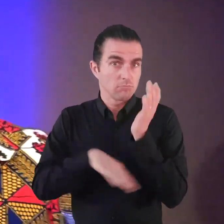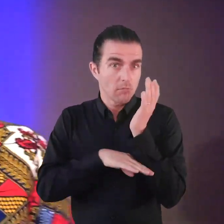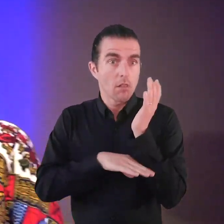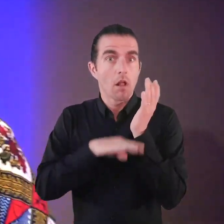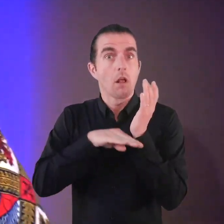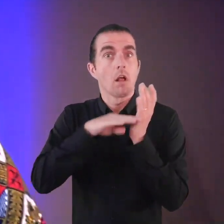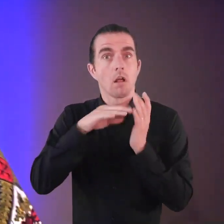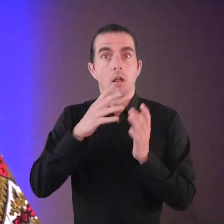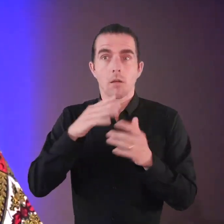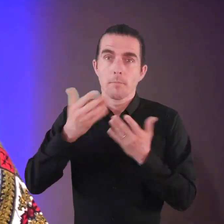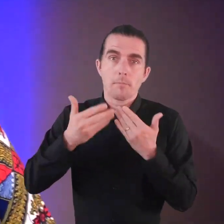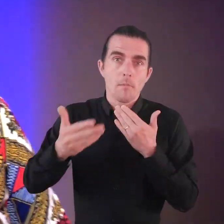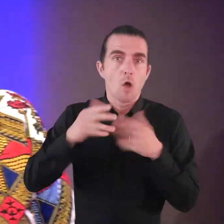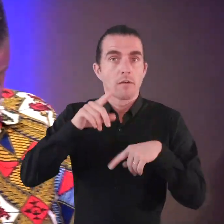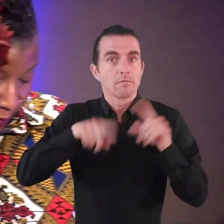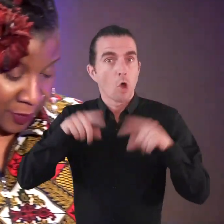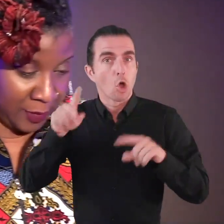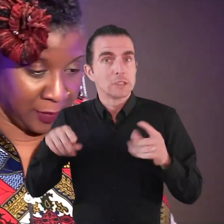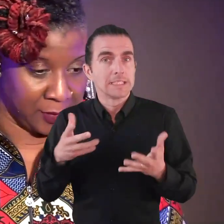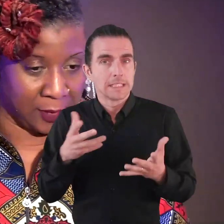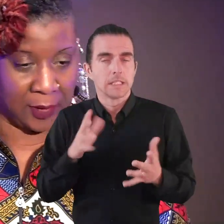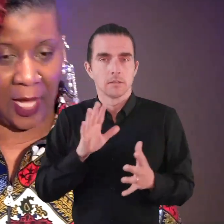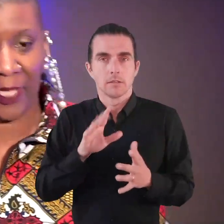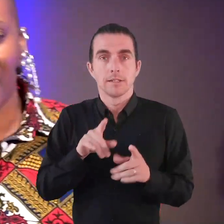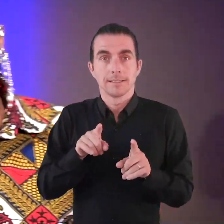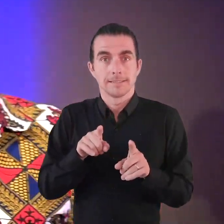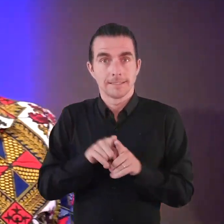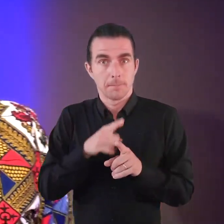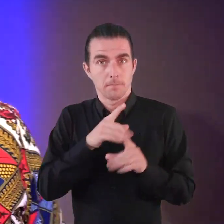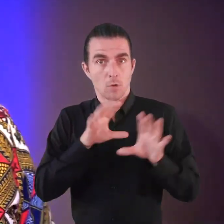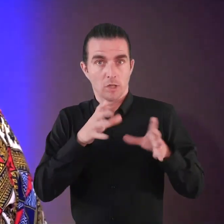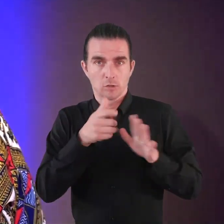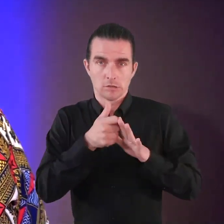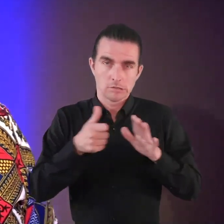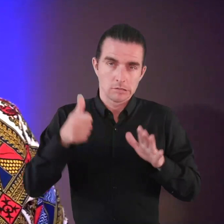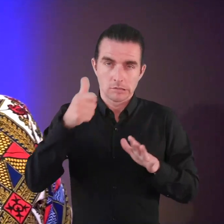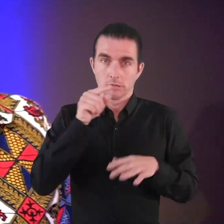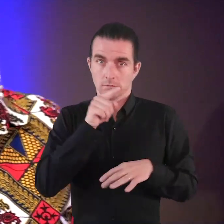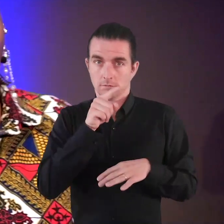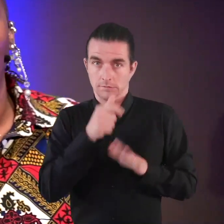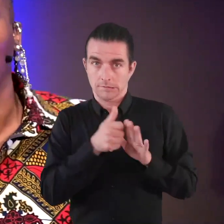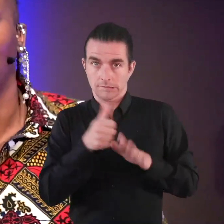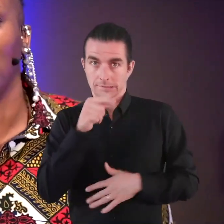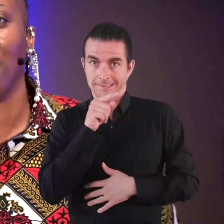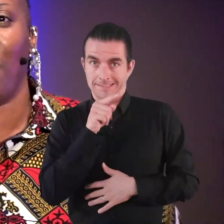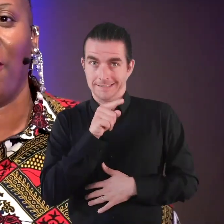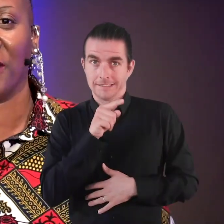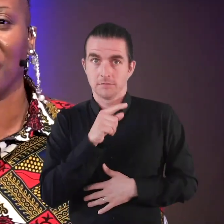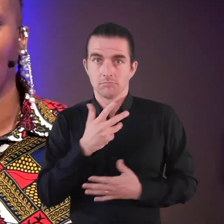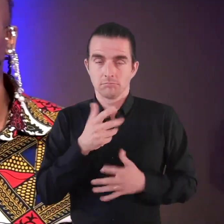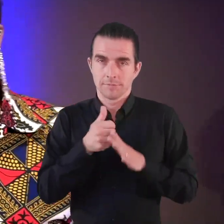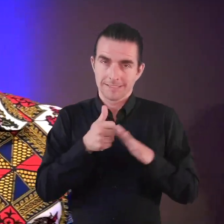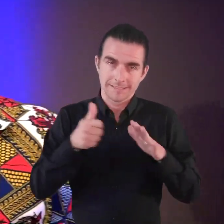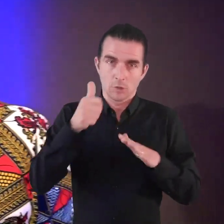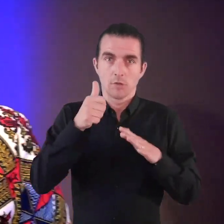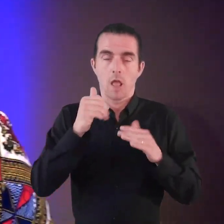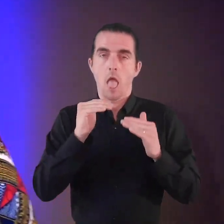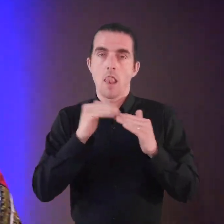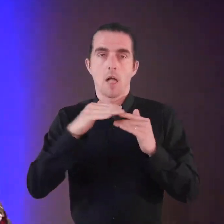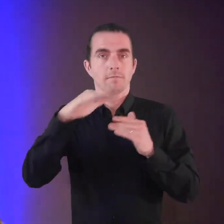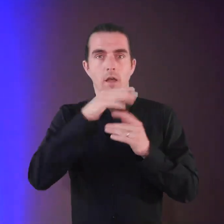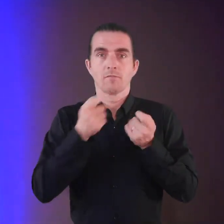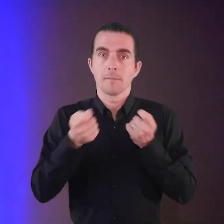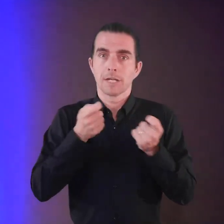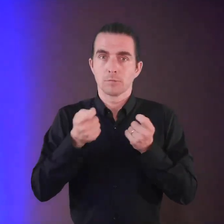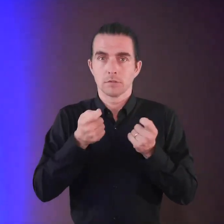a more diverse workforce. And yet this same organisation, at the chief officer, senior